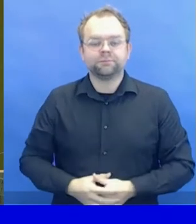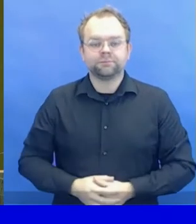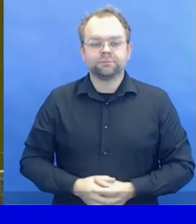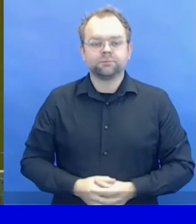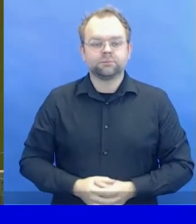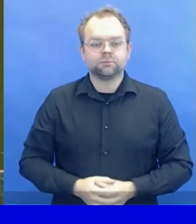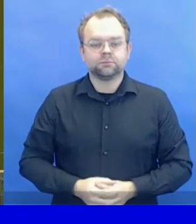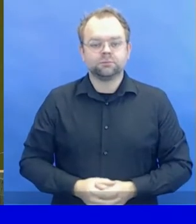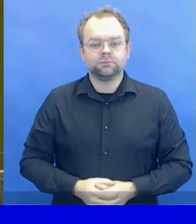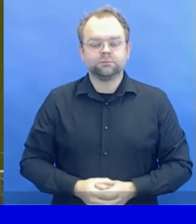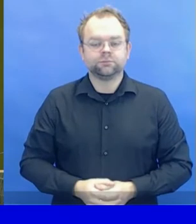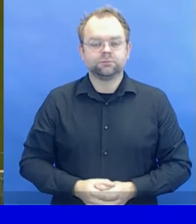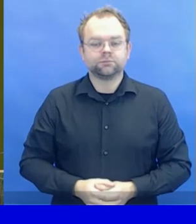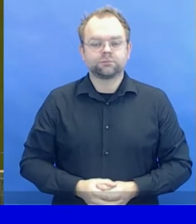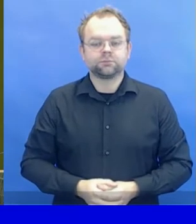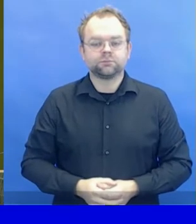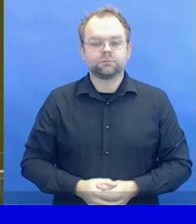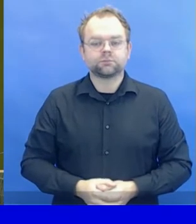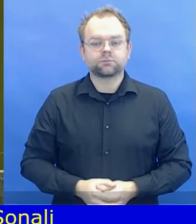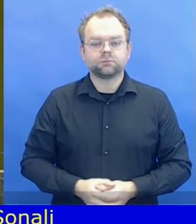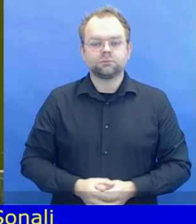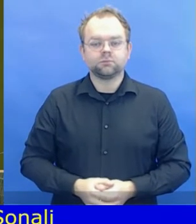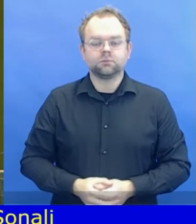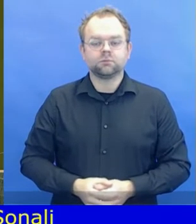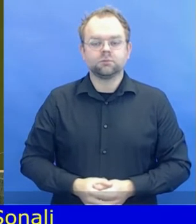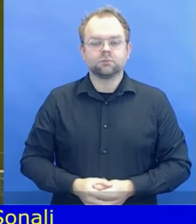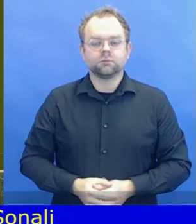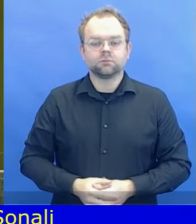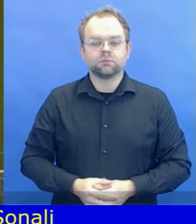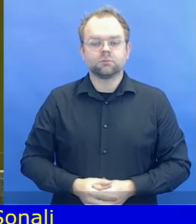We shall now proceed with the election.